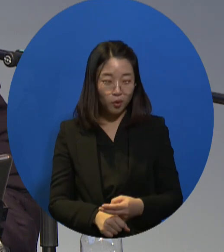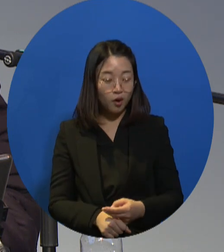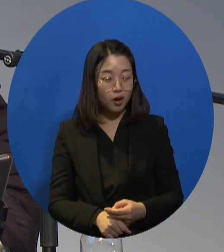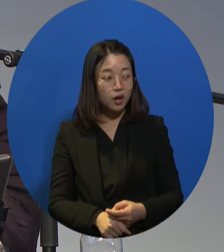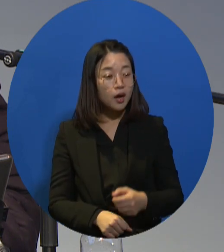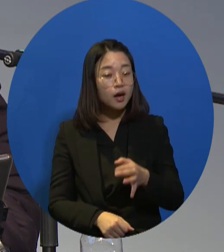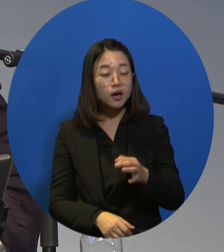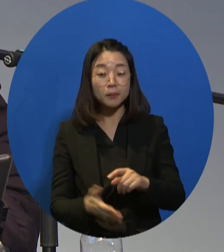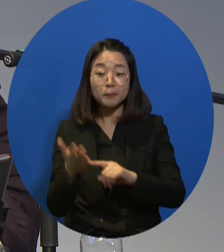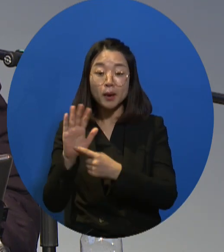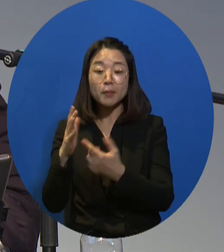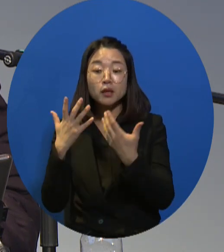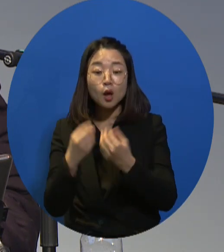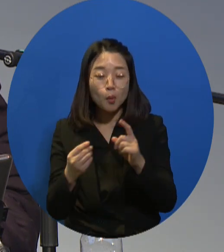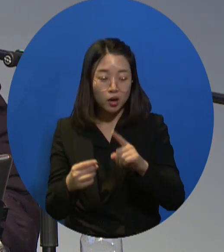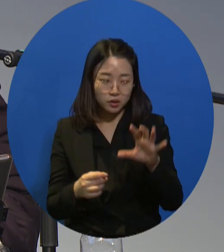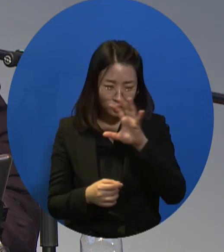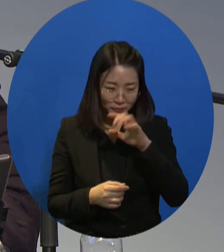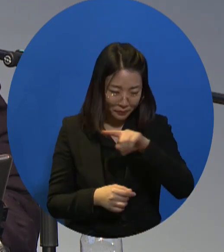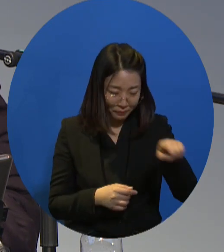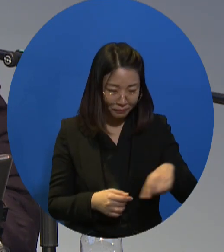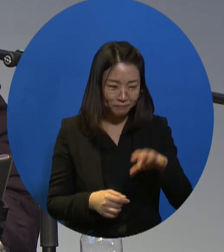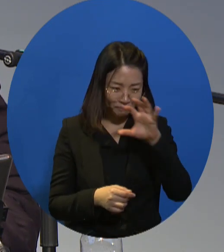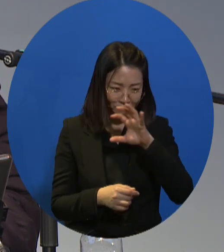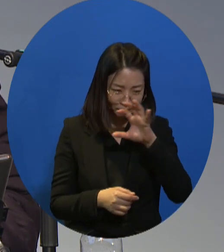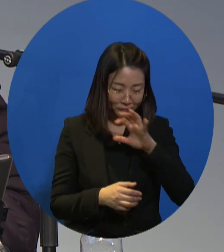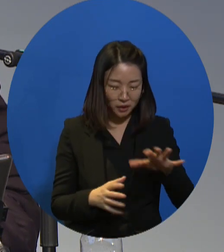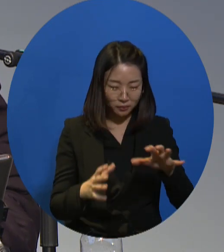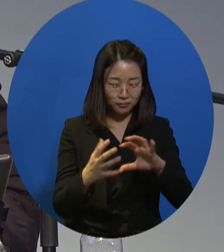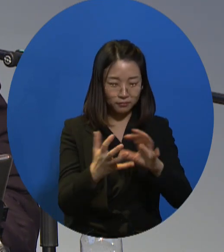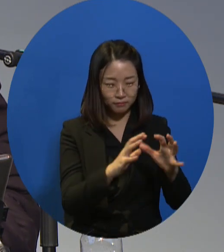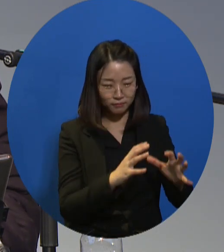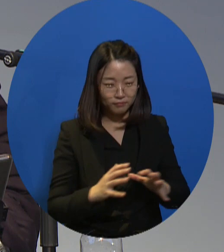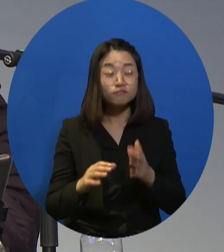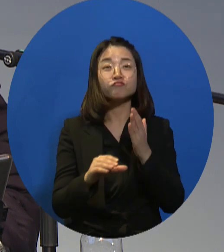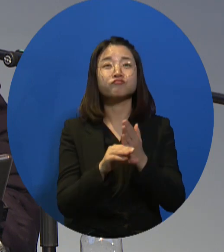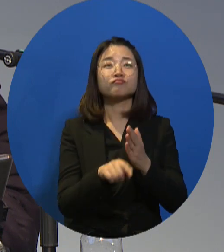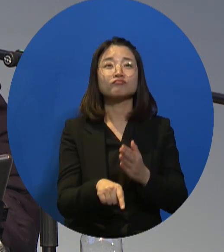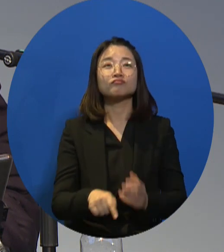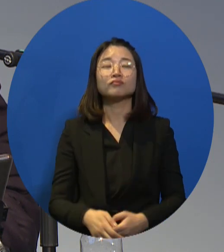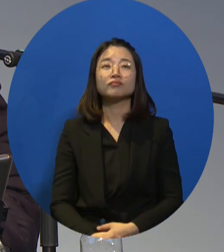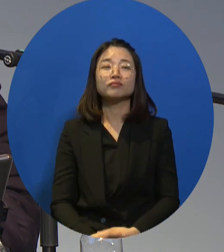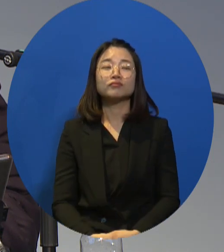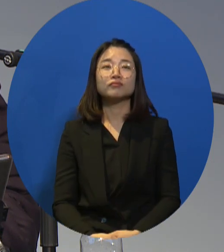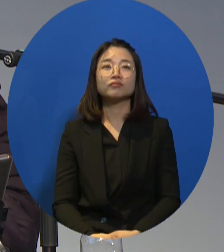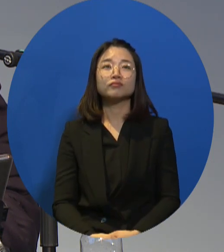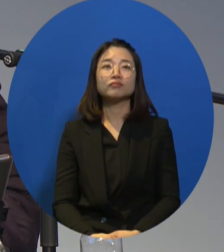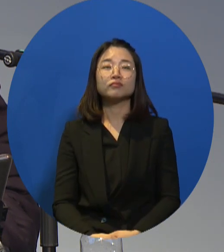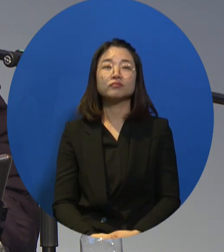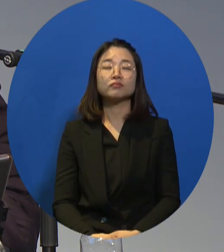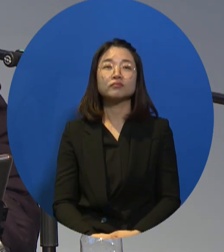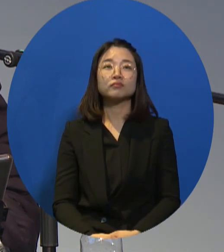and they would create posters. And so they participate in these advocacy works.